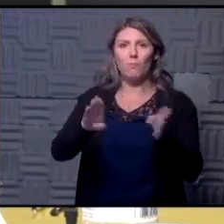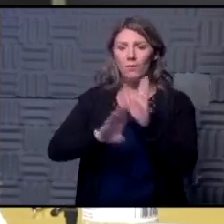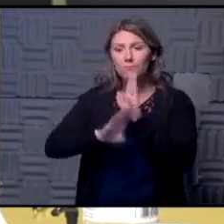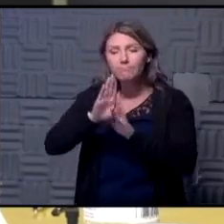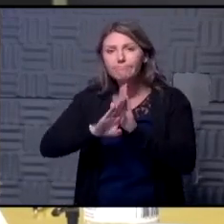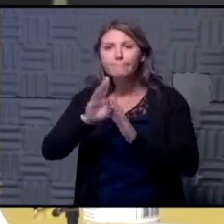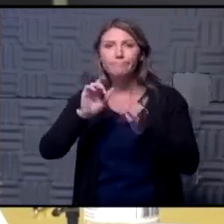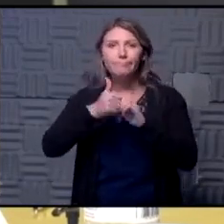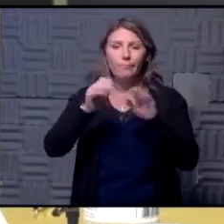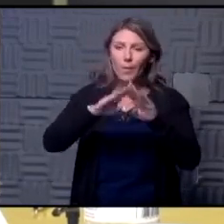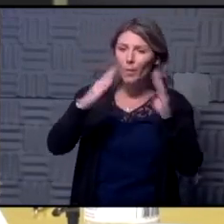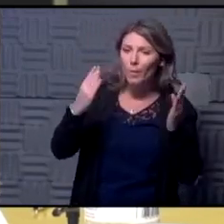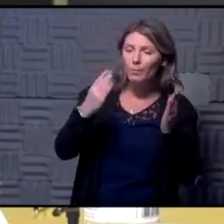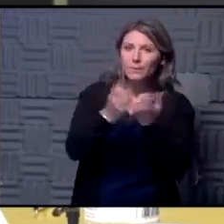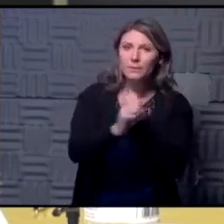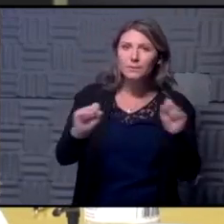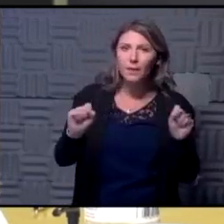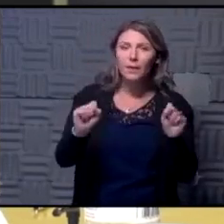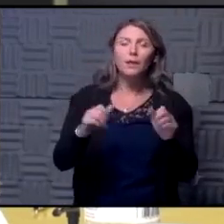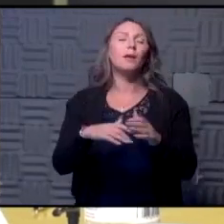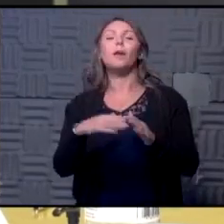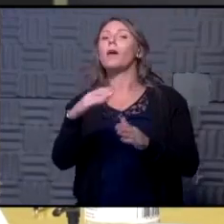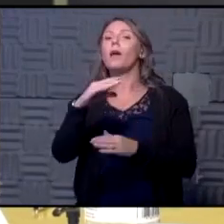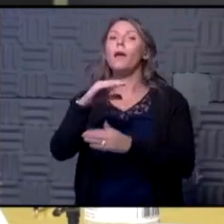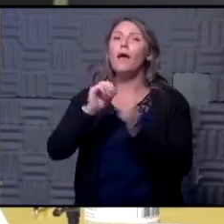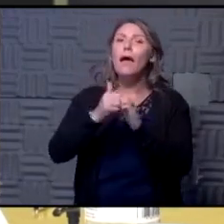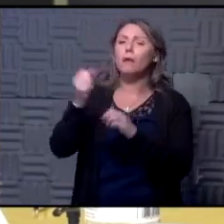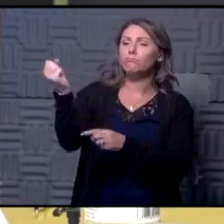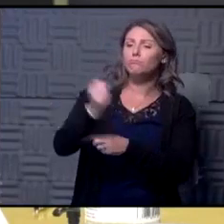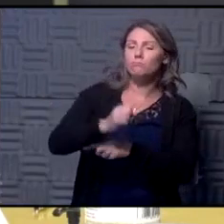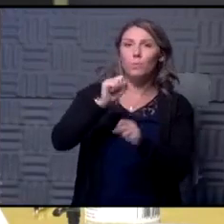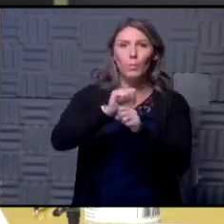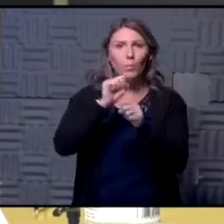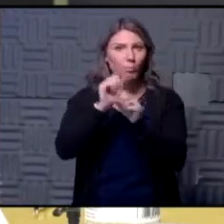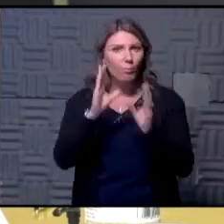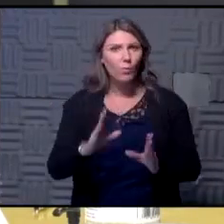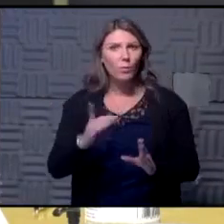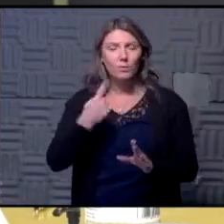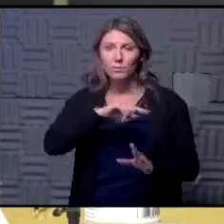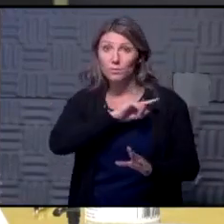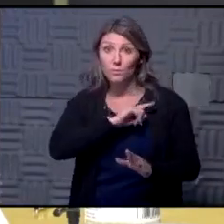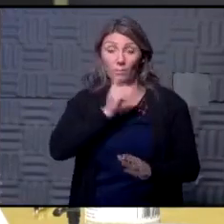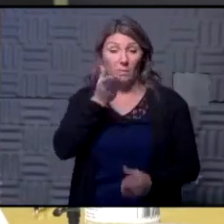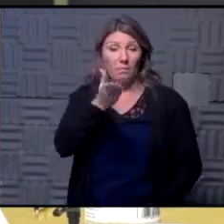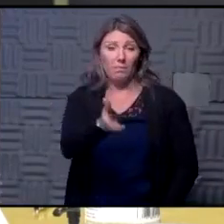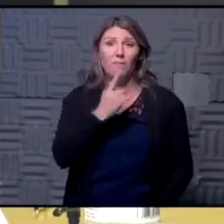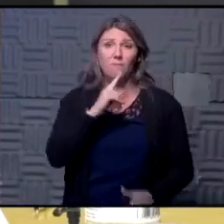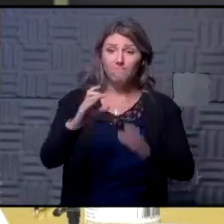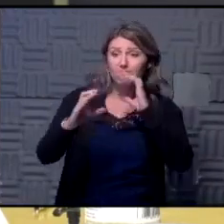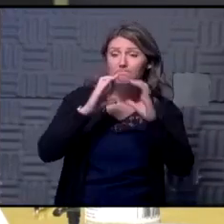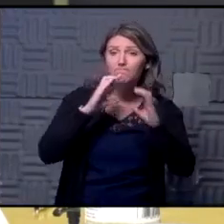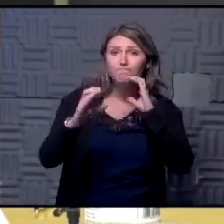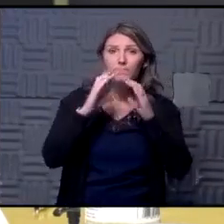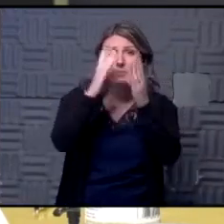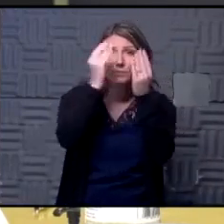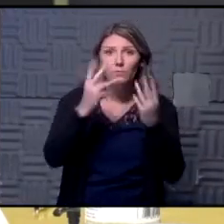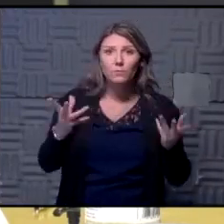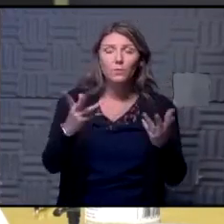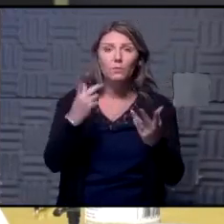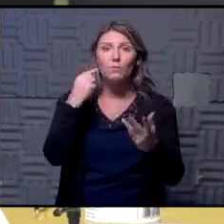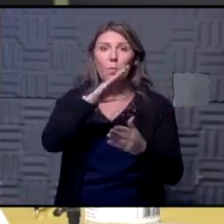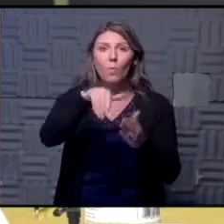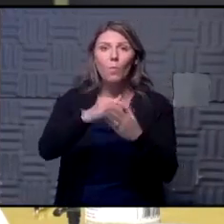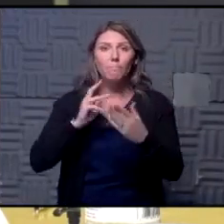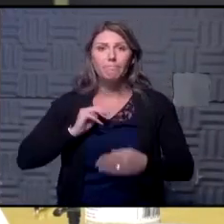how to reopen safely how to bring back the employees you know we were very much at the table and communicating that information to our members